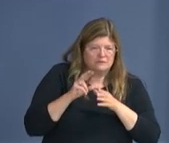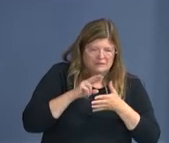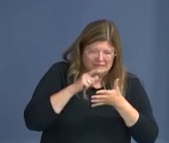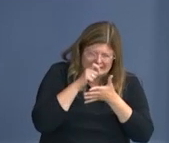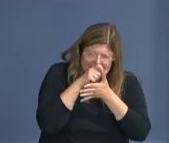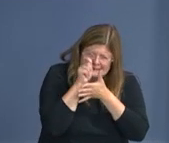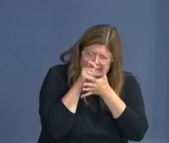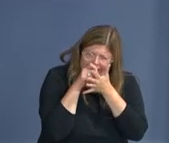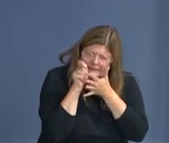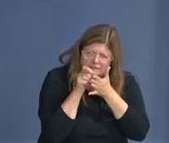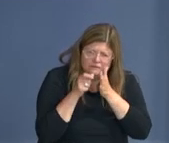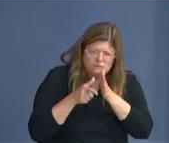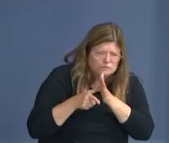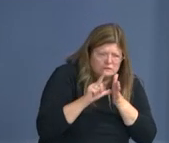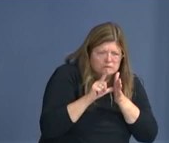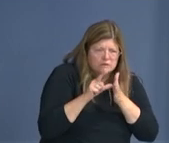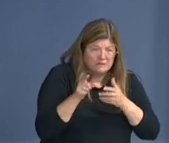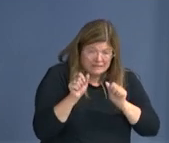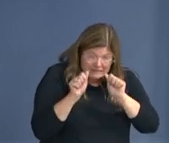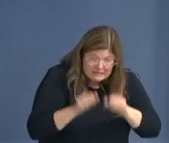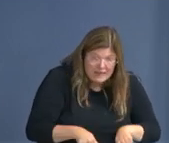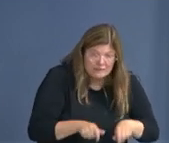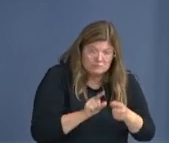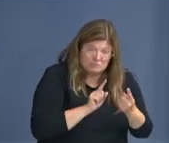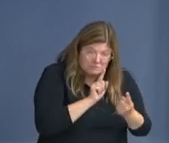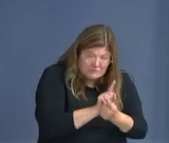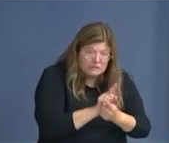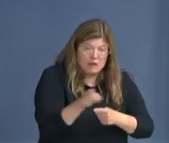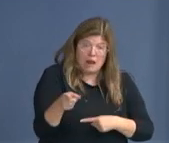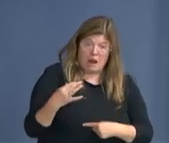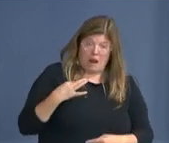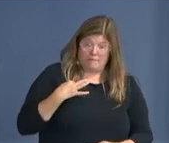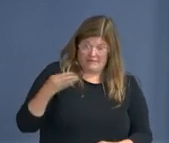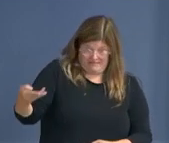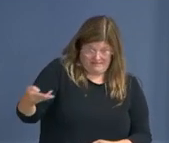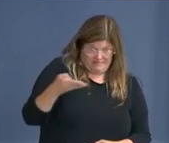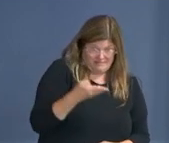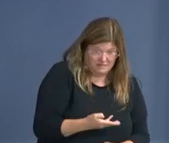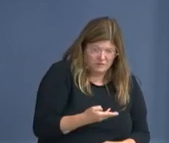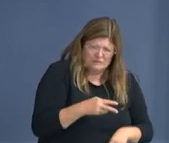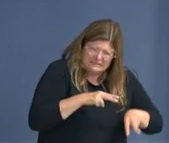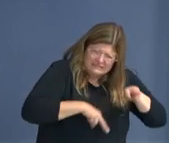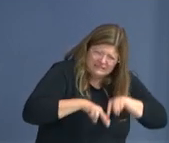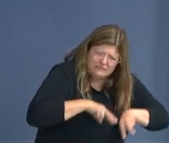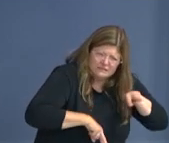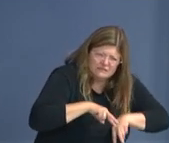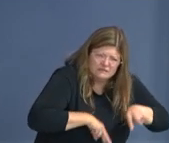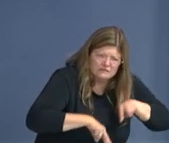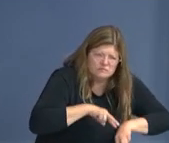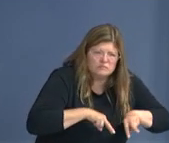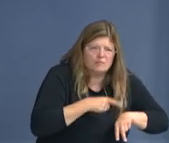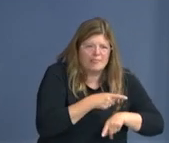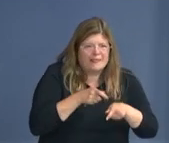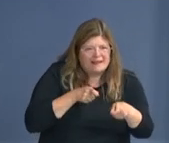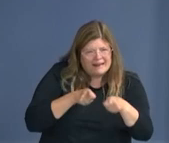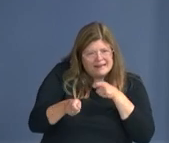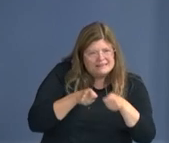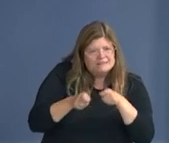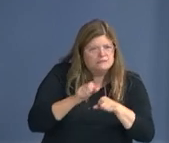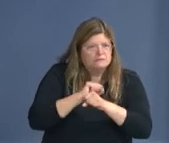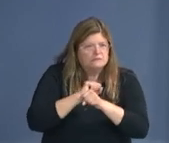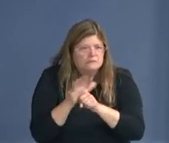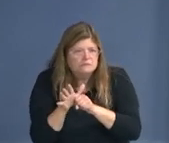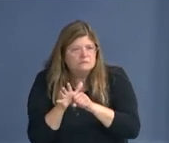time that those applications were made, we were not in a regular retail posture. And we're still, we still aren't. Our